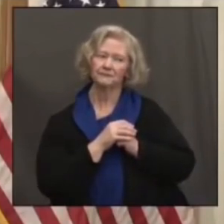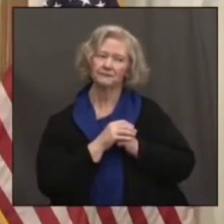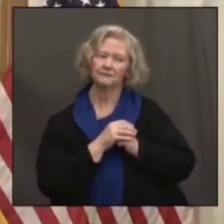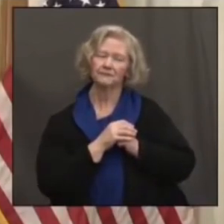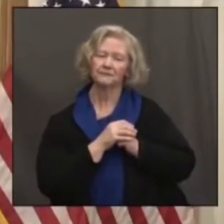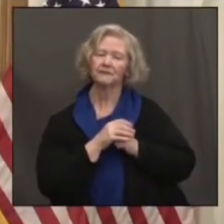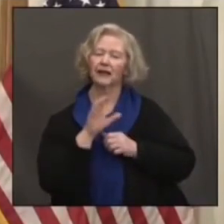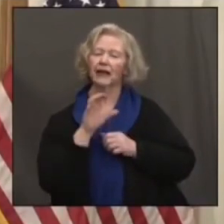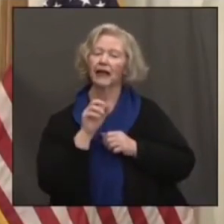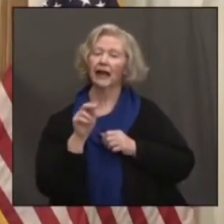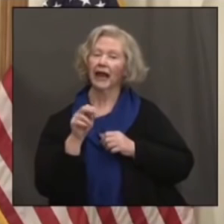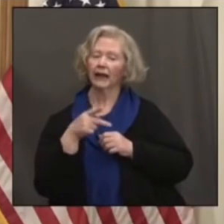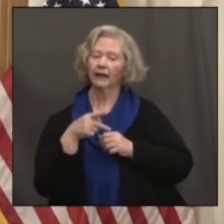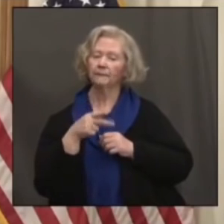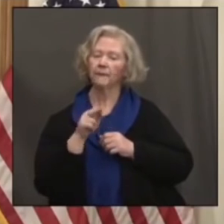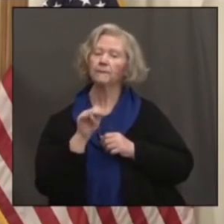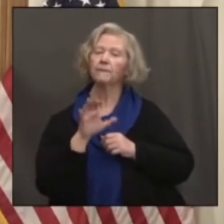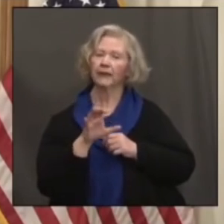Connecticut Public Media.